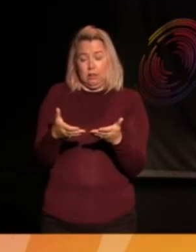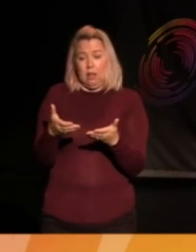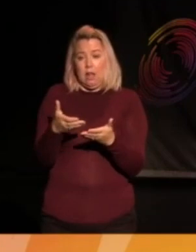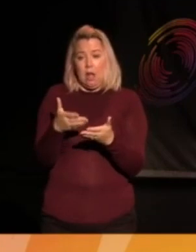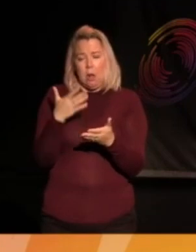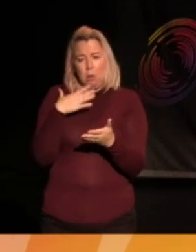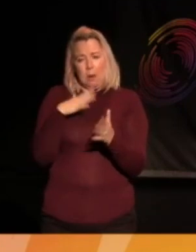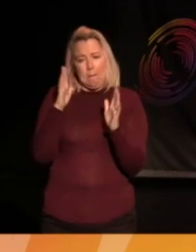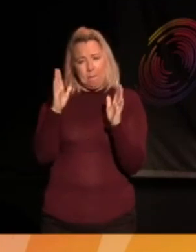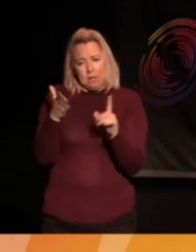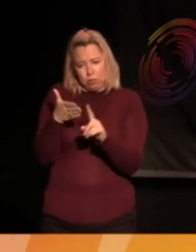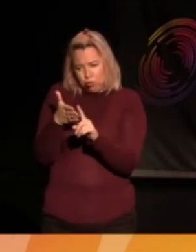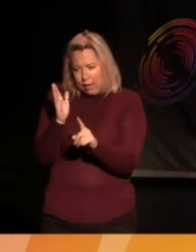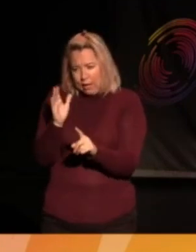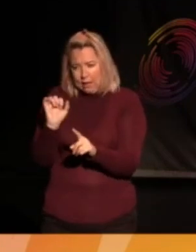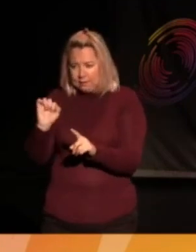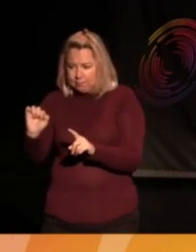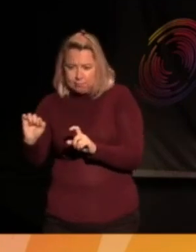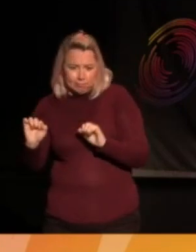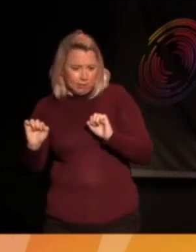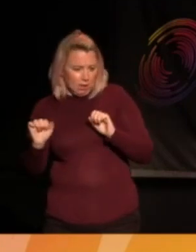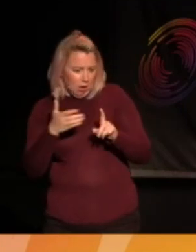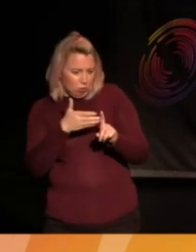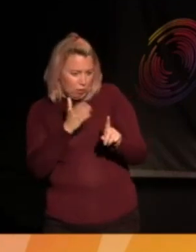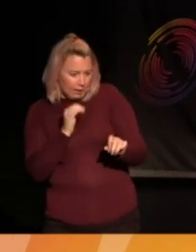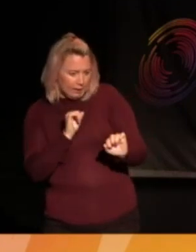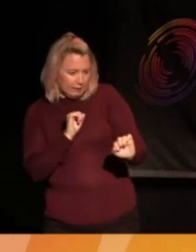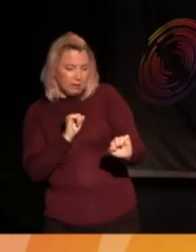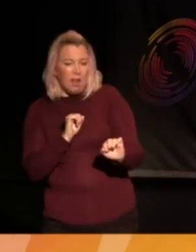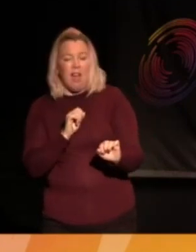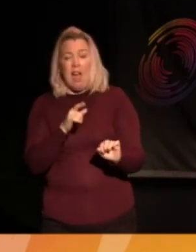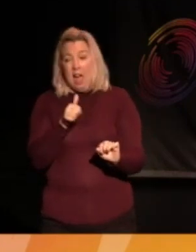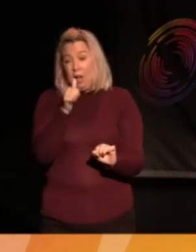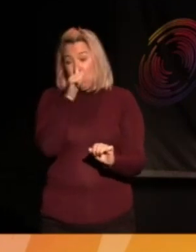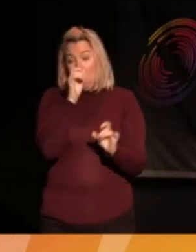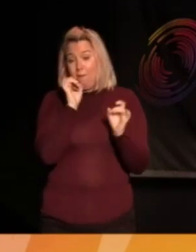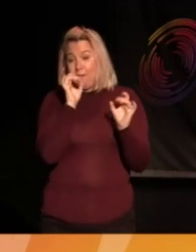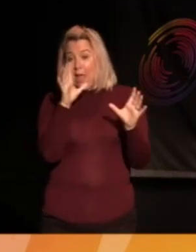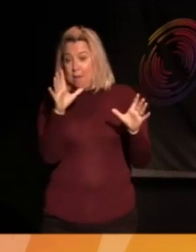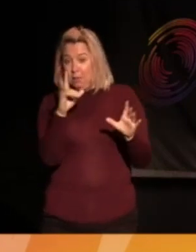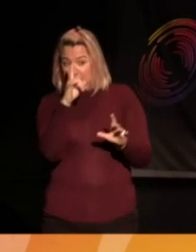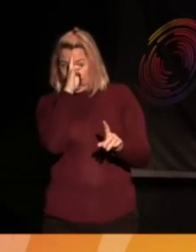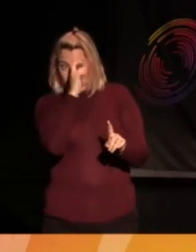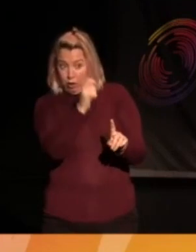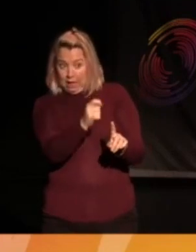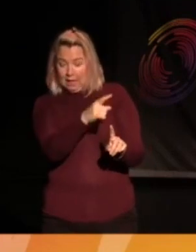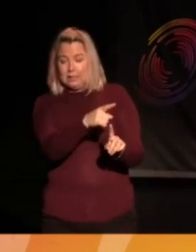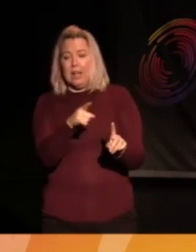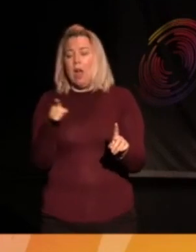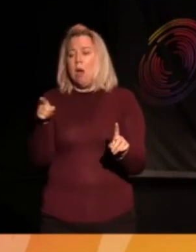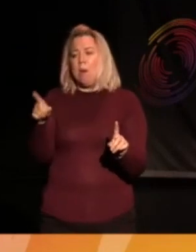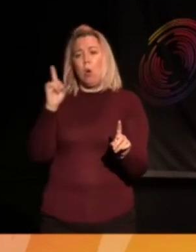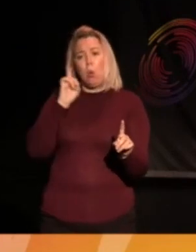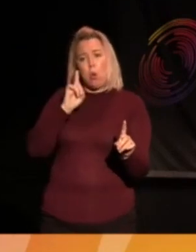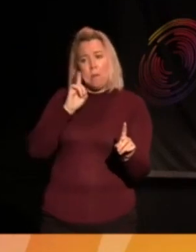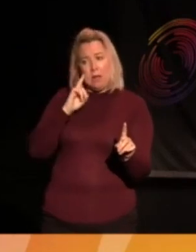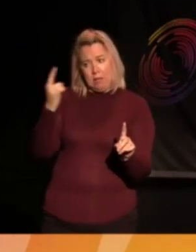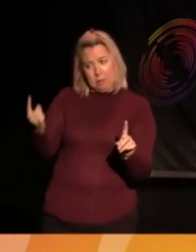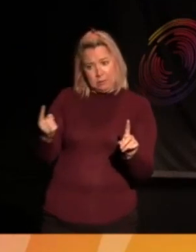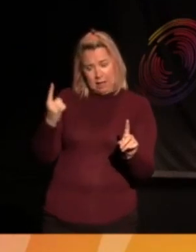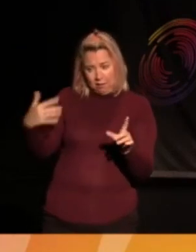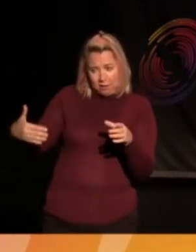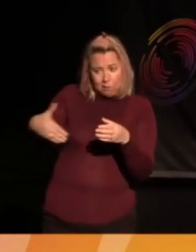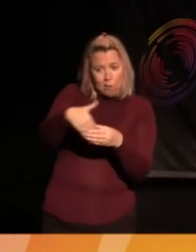recognition of the role of grassroots people who are very often women, because it's very often women who do the organising.